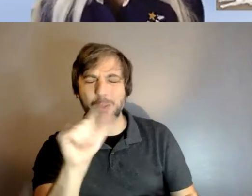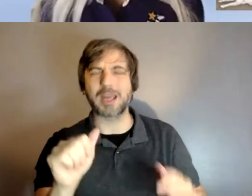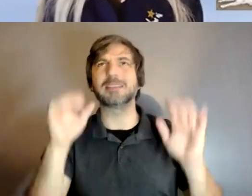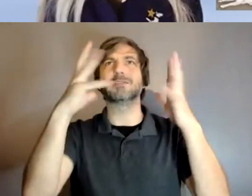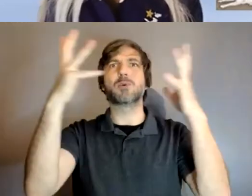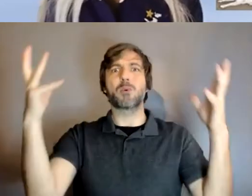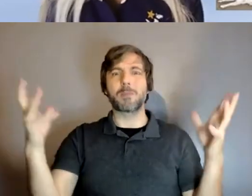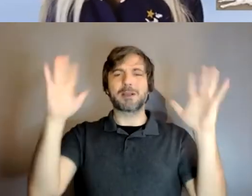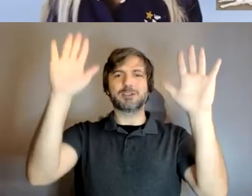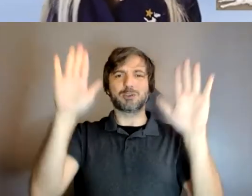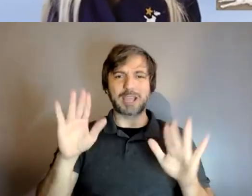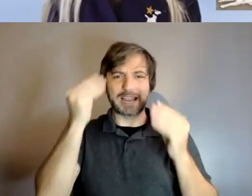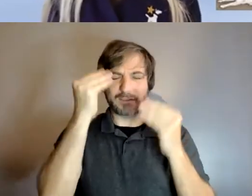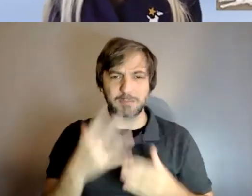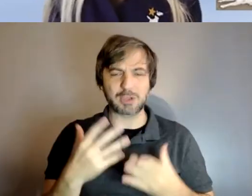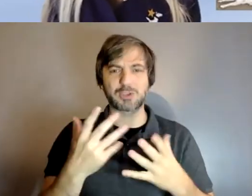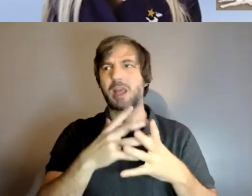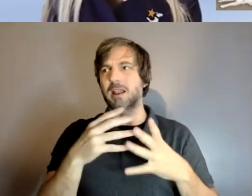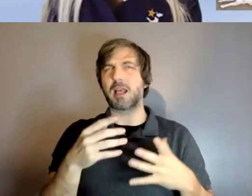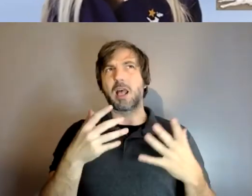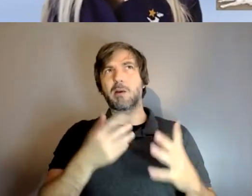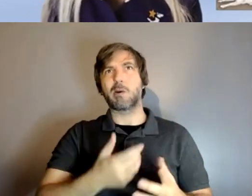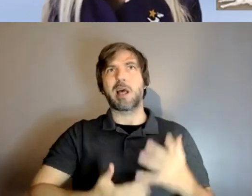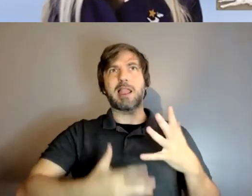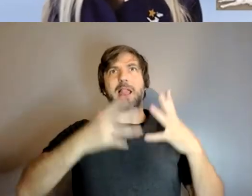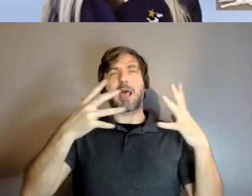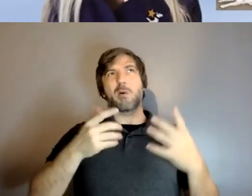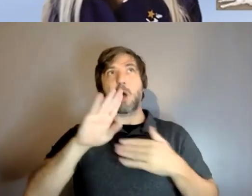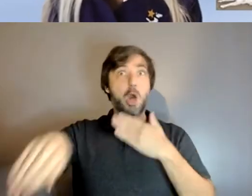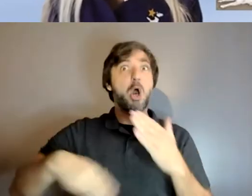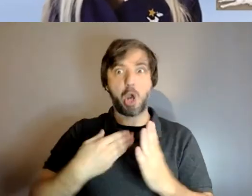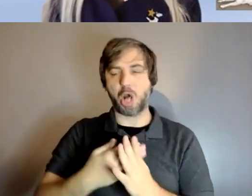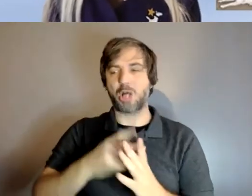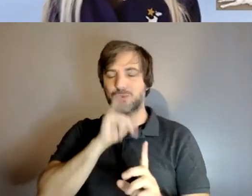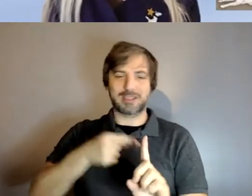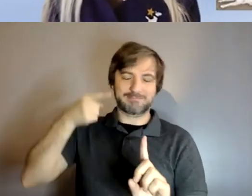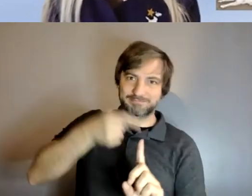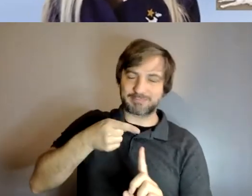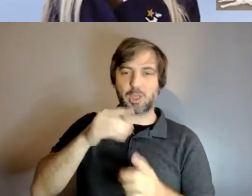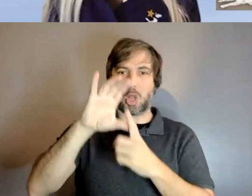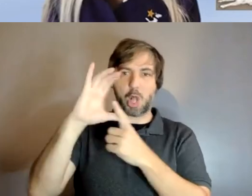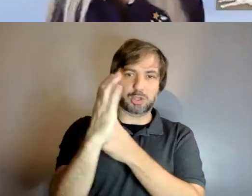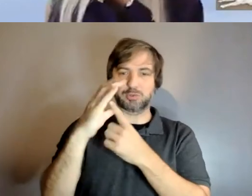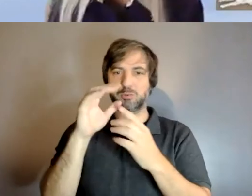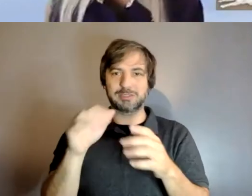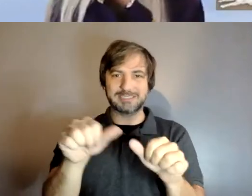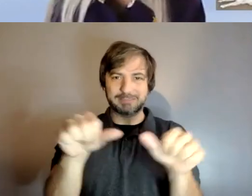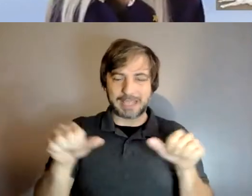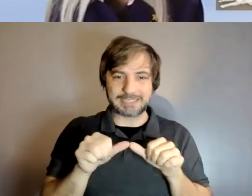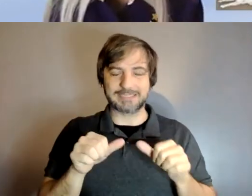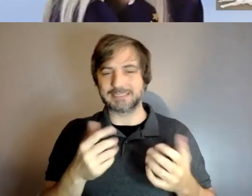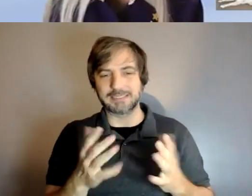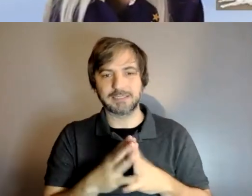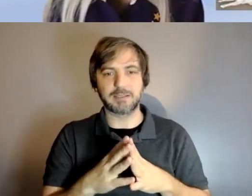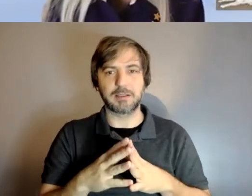so much of this applies to cultural space well all of it all of it applies to cultural spaces all of it applies to everything um but the the